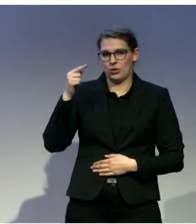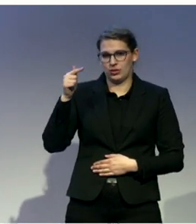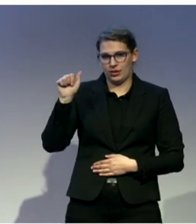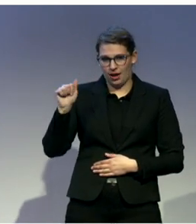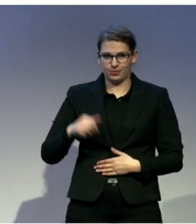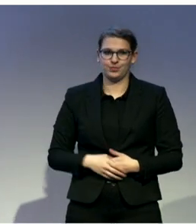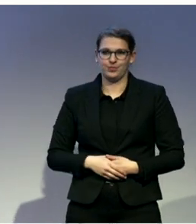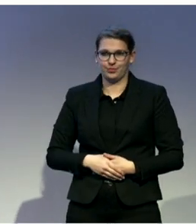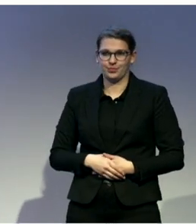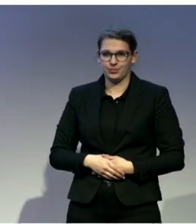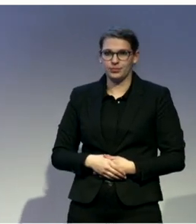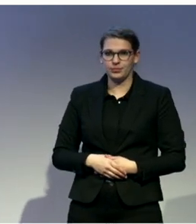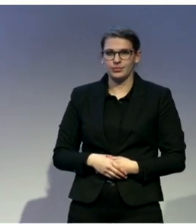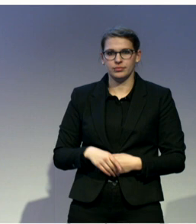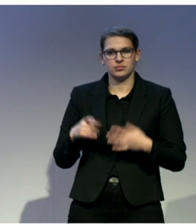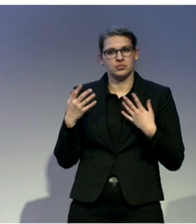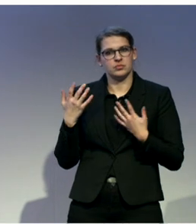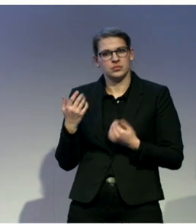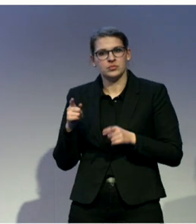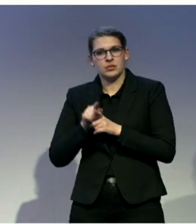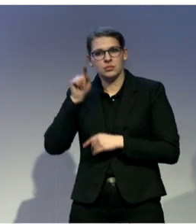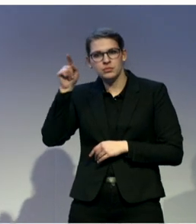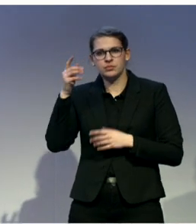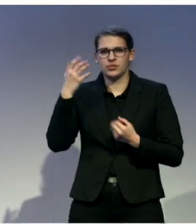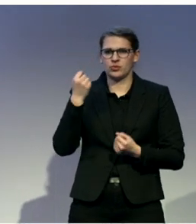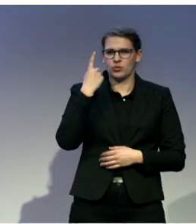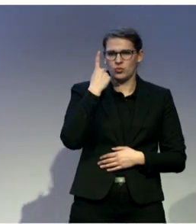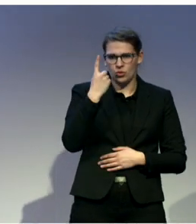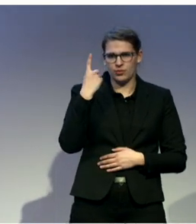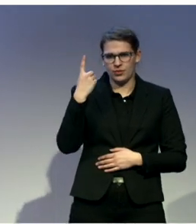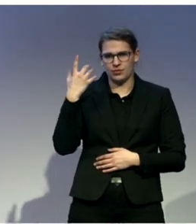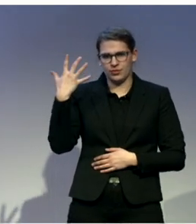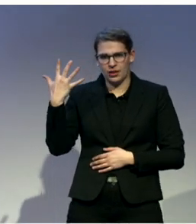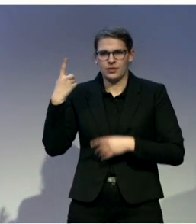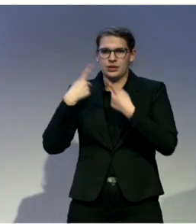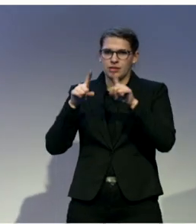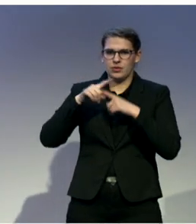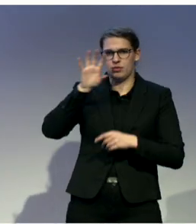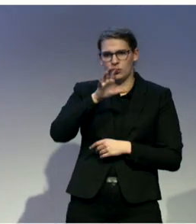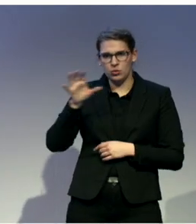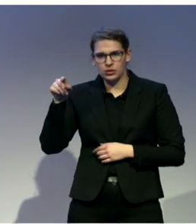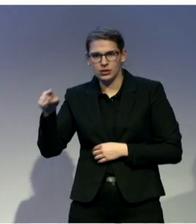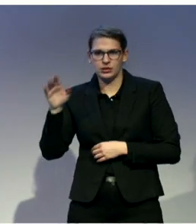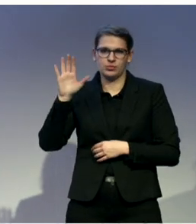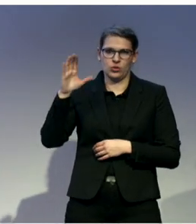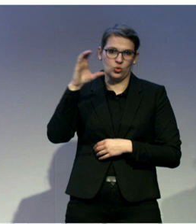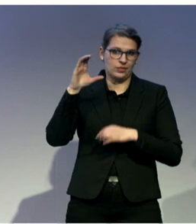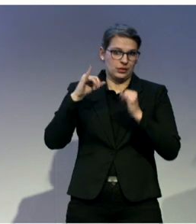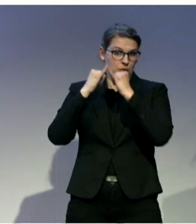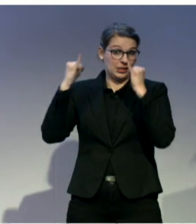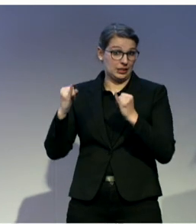150 different countries, so look for them in your own country. However, ours is the only one that is focusing